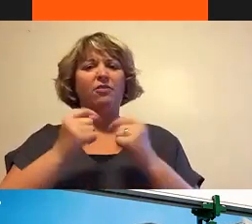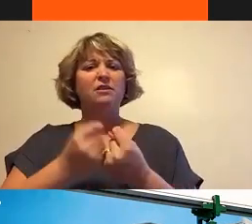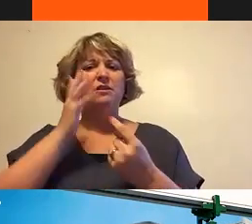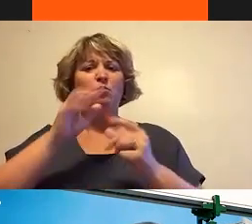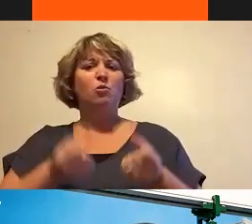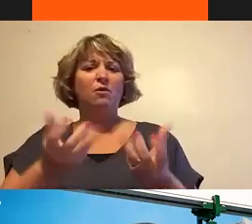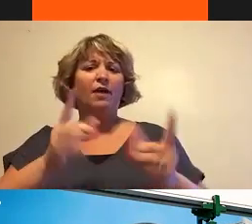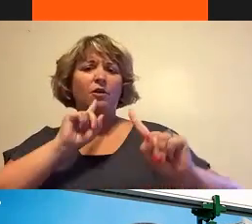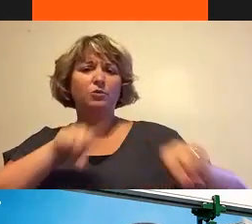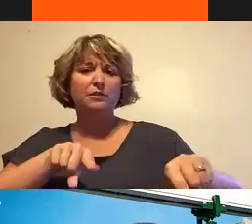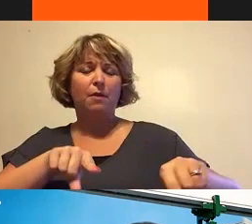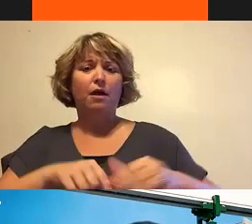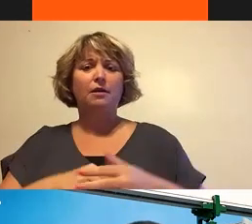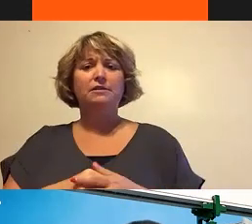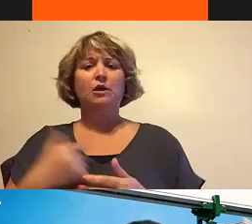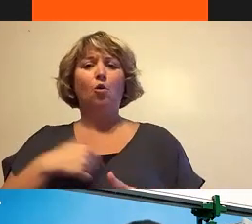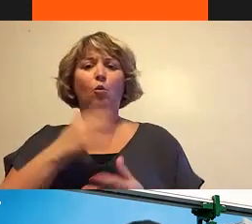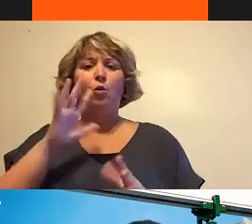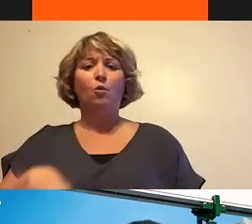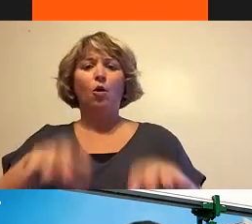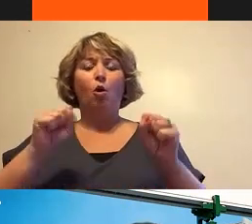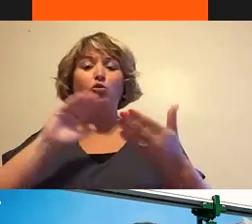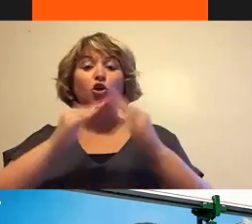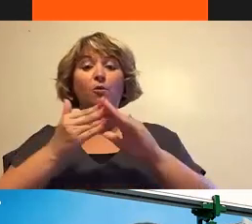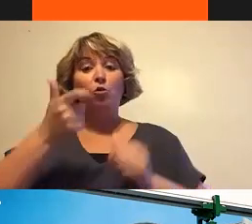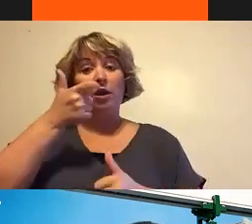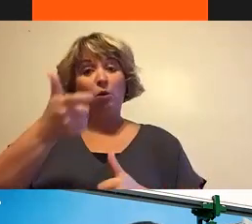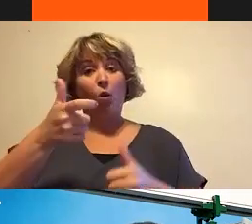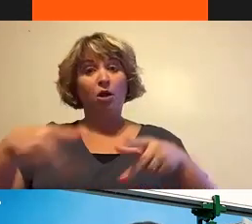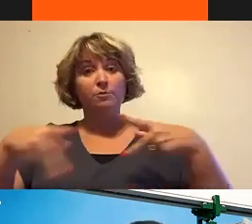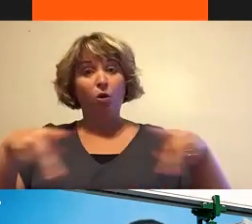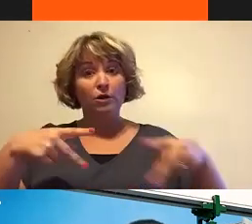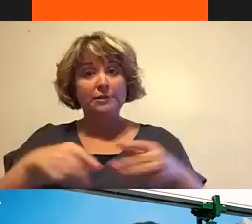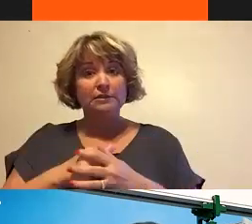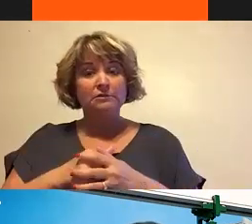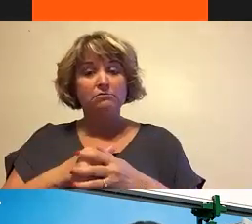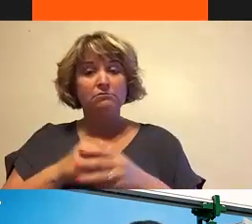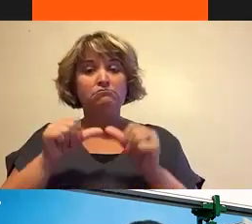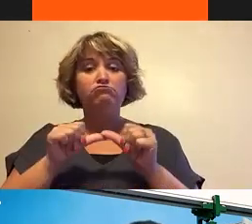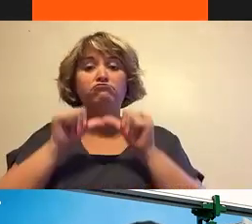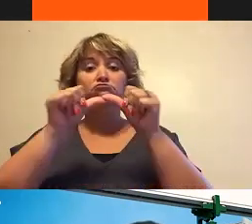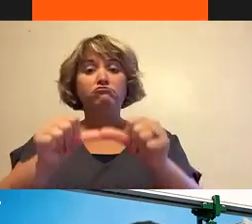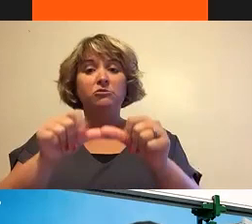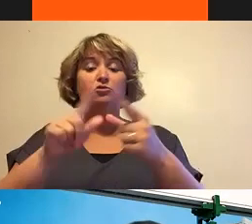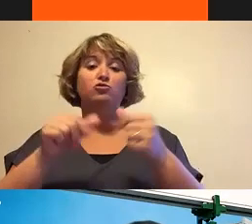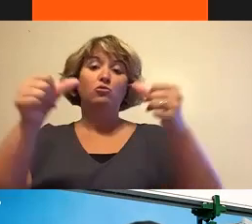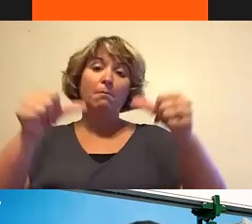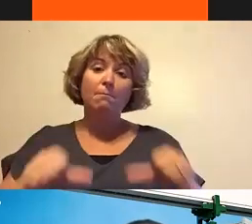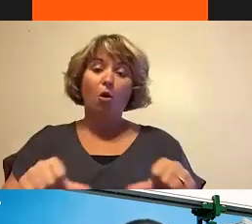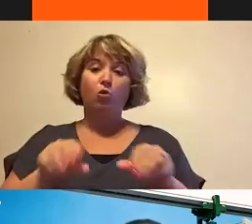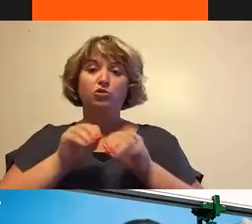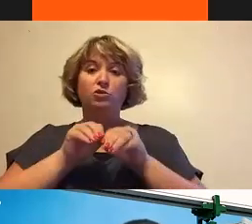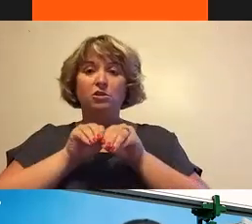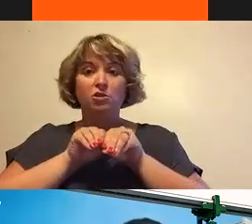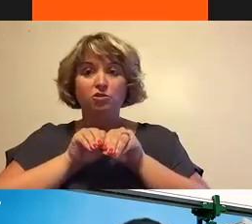We will be hosting community watch parties. We will continue to post, distribute, and e-blast our